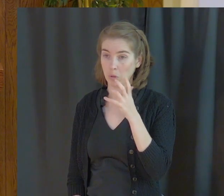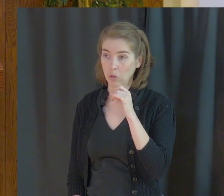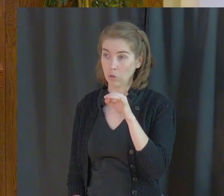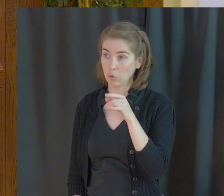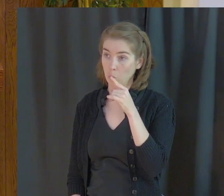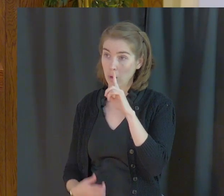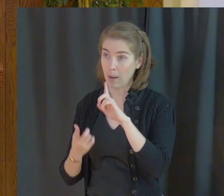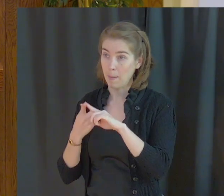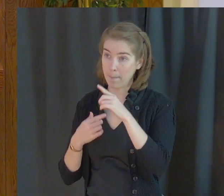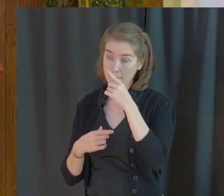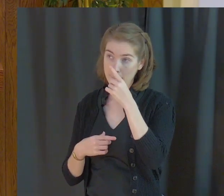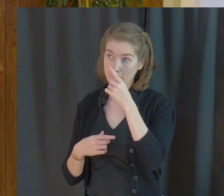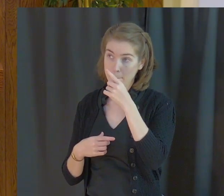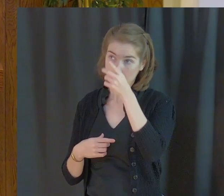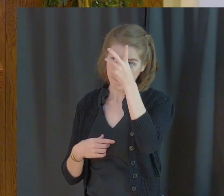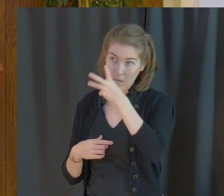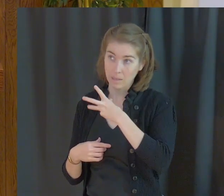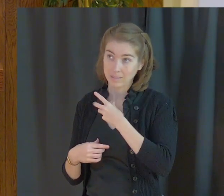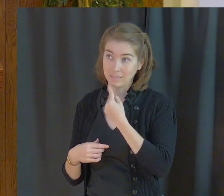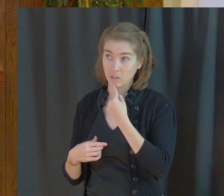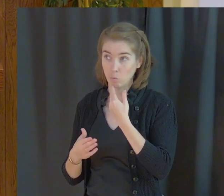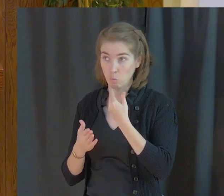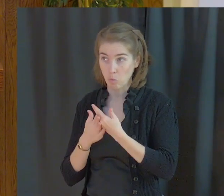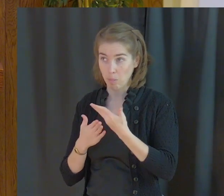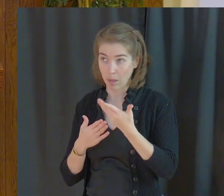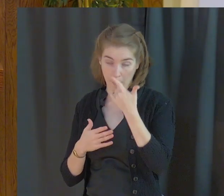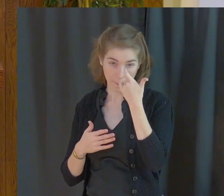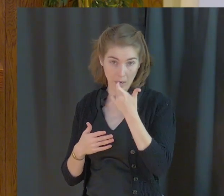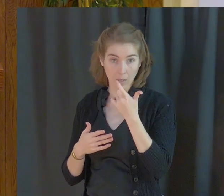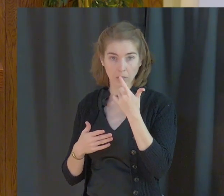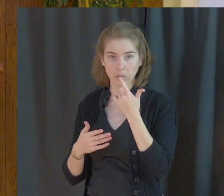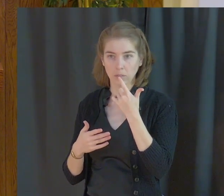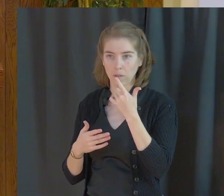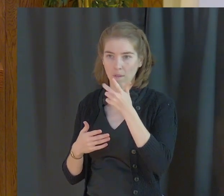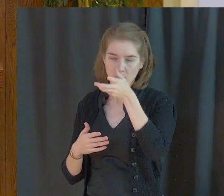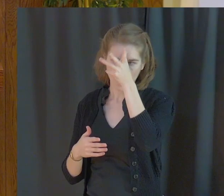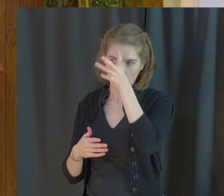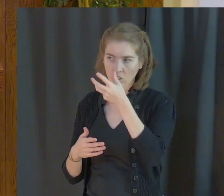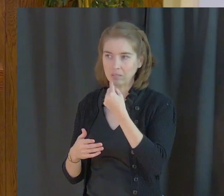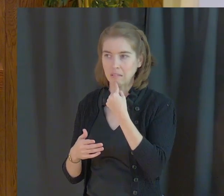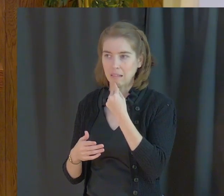of you, for so did the fathers to the false prophets.